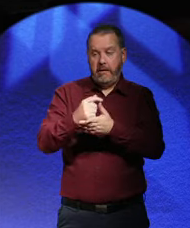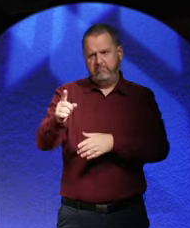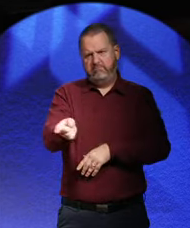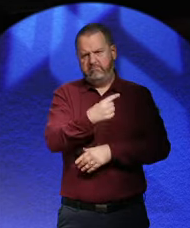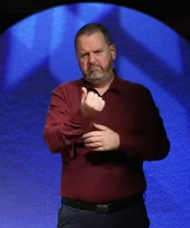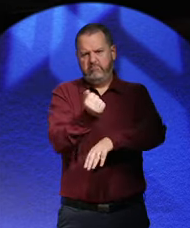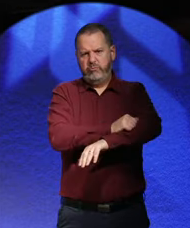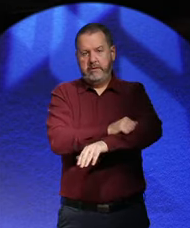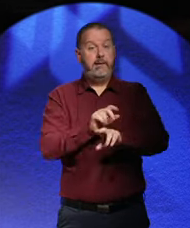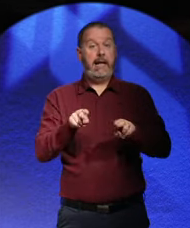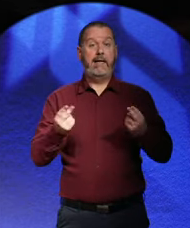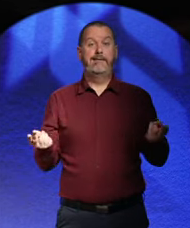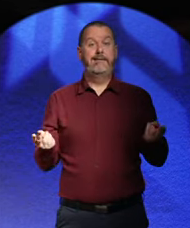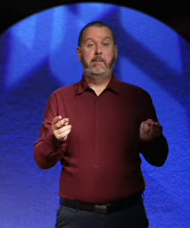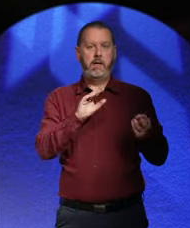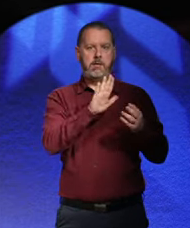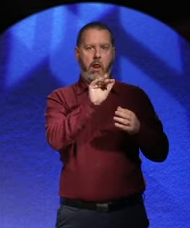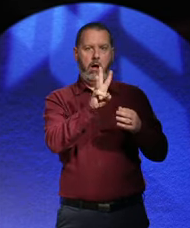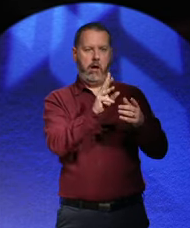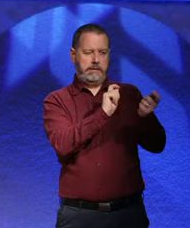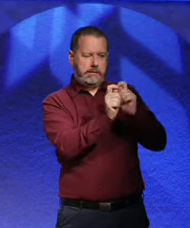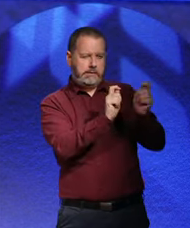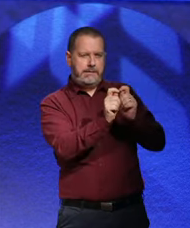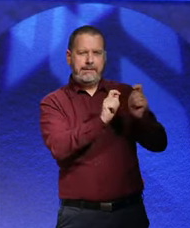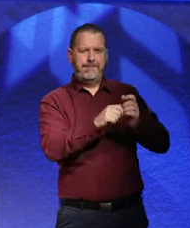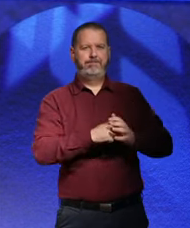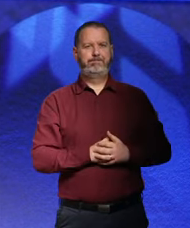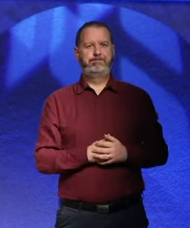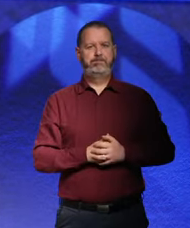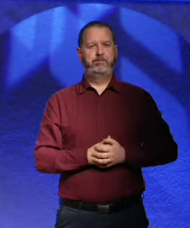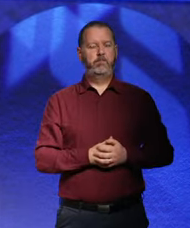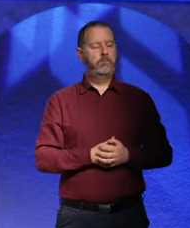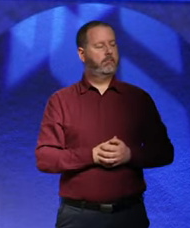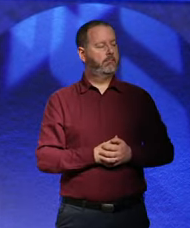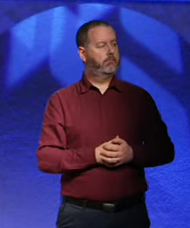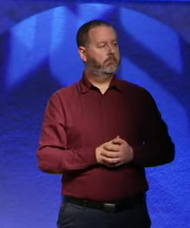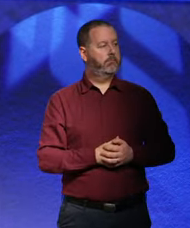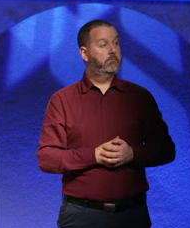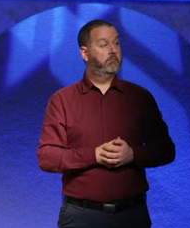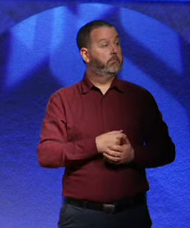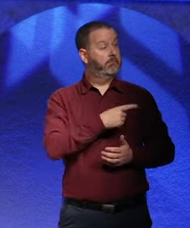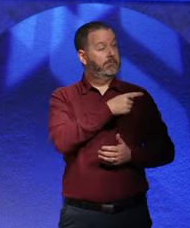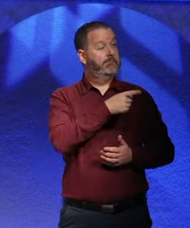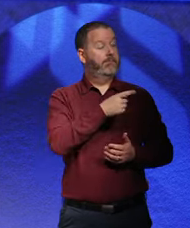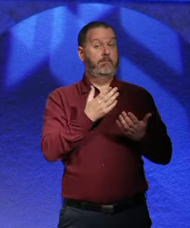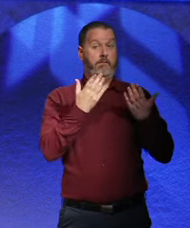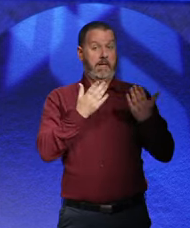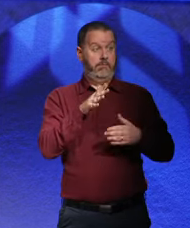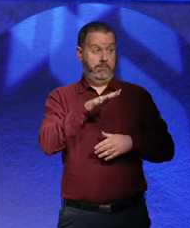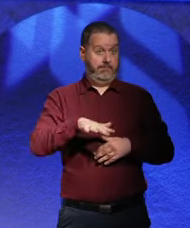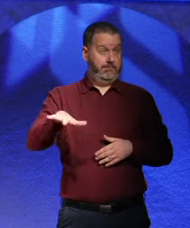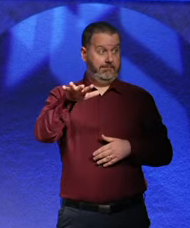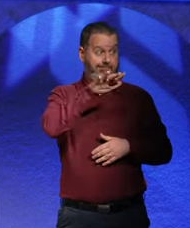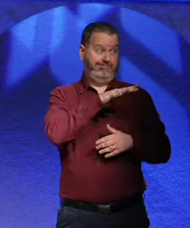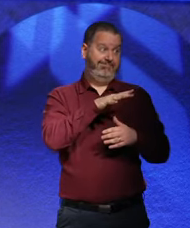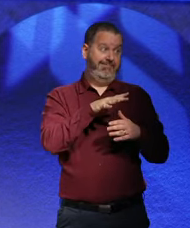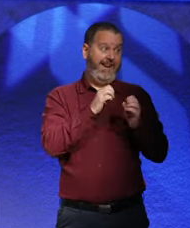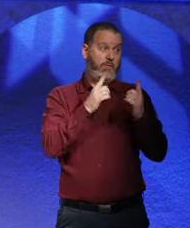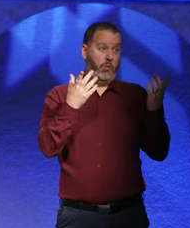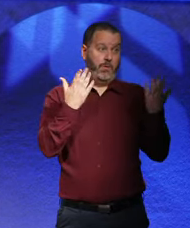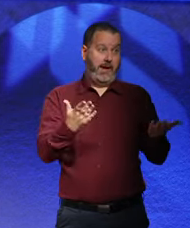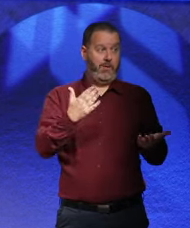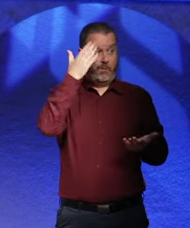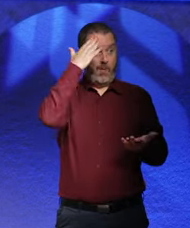way they tinkered with the law. There were, famously now, problems with the Constitution.